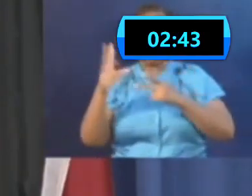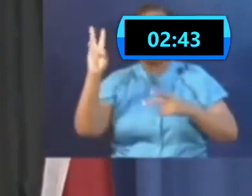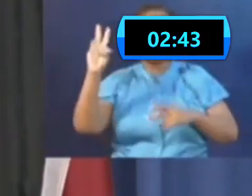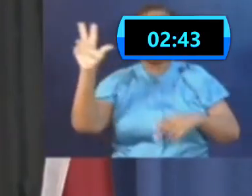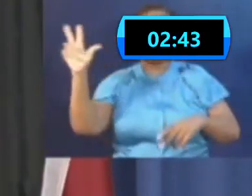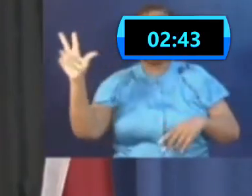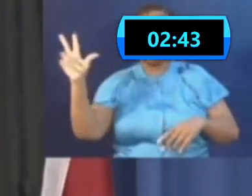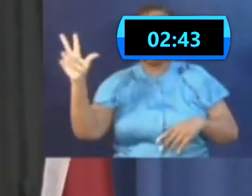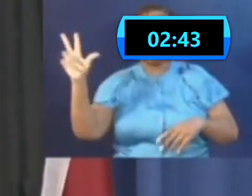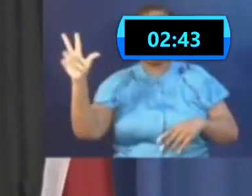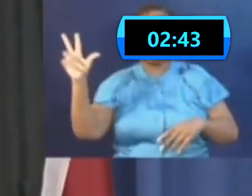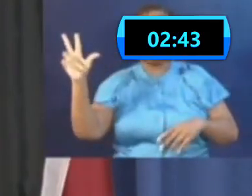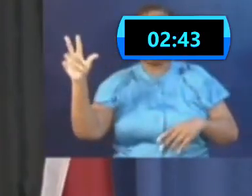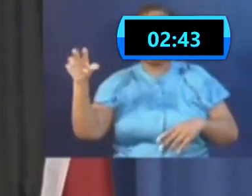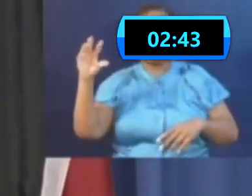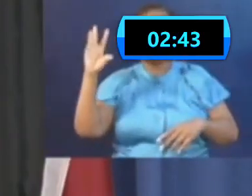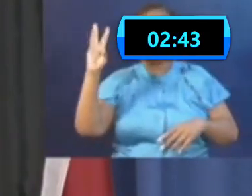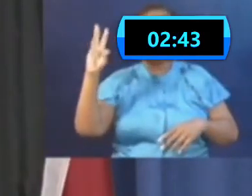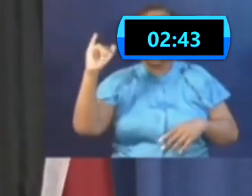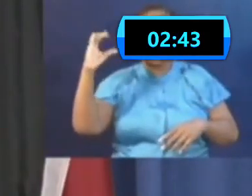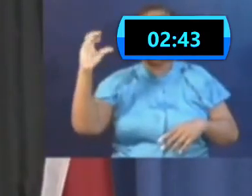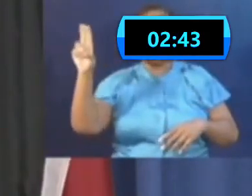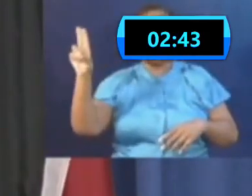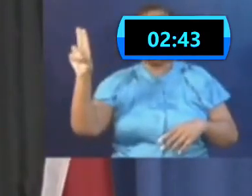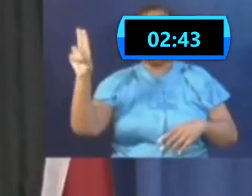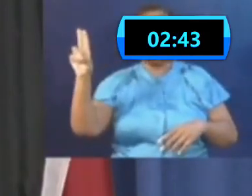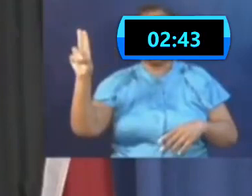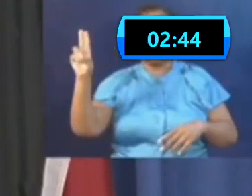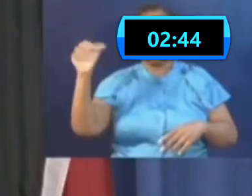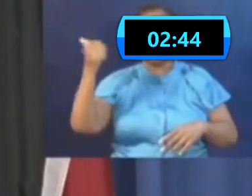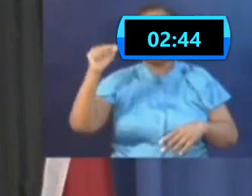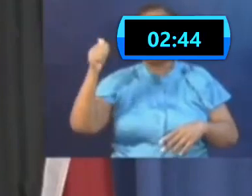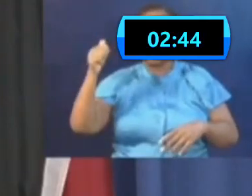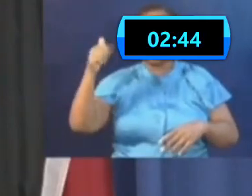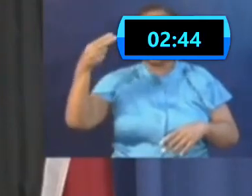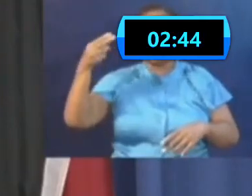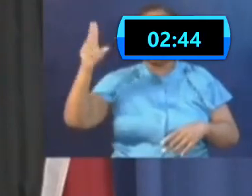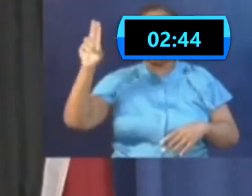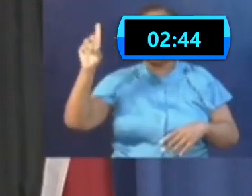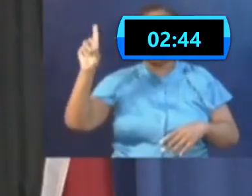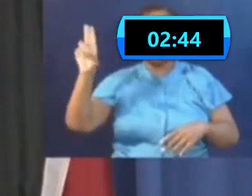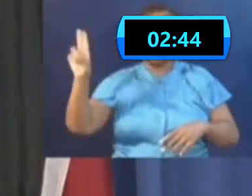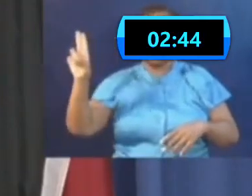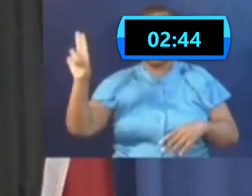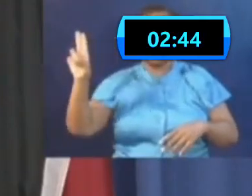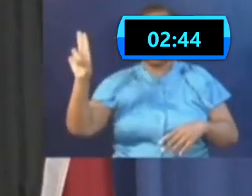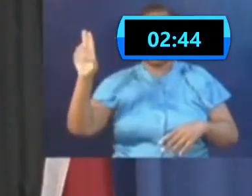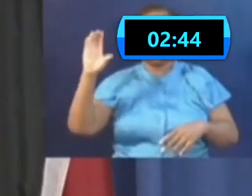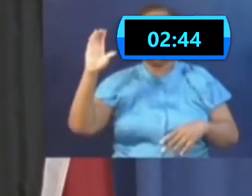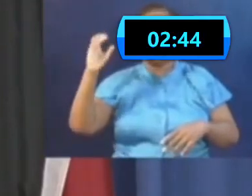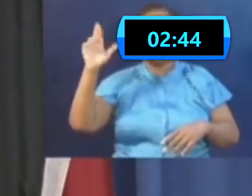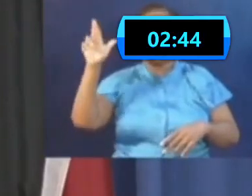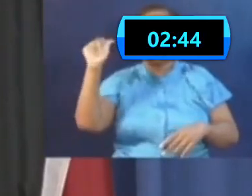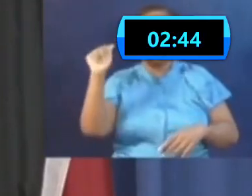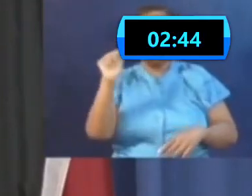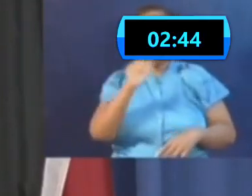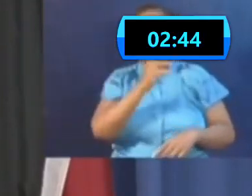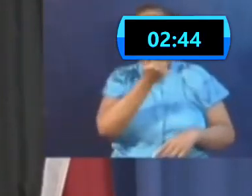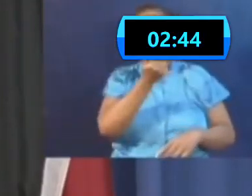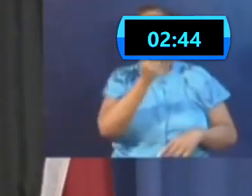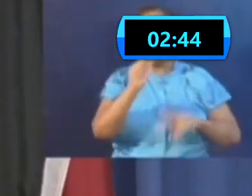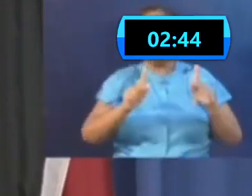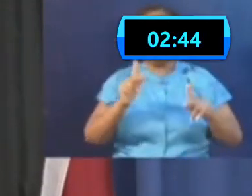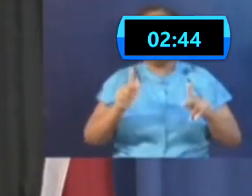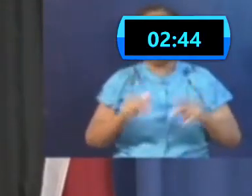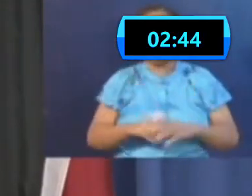are in ICU, 10 at the High Dependency Unit. At the Cora Hospital, there are 13 persons. Within our step-down facilities,